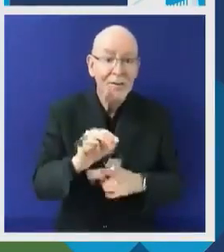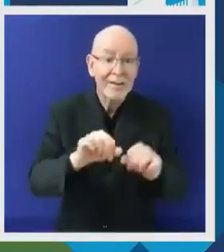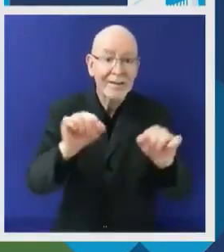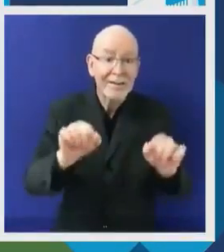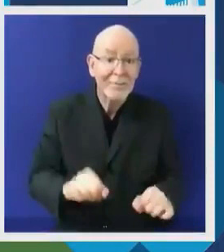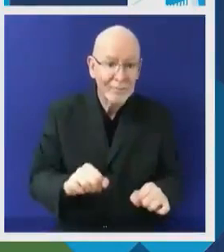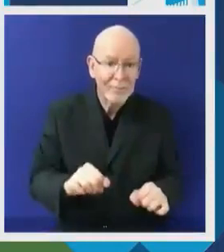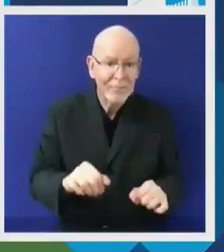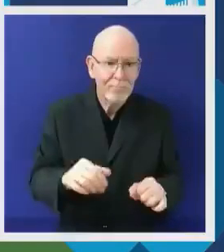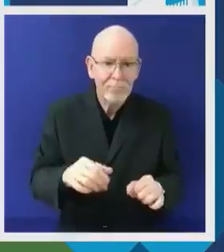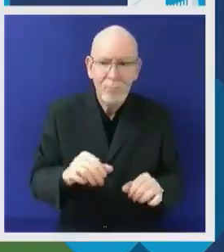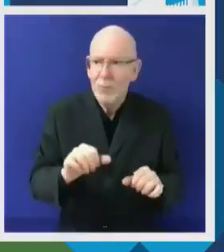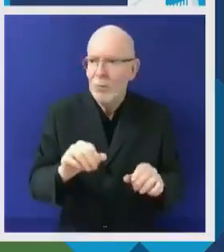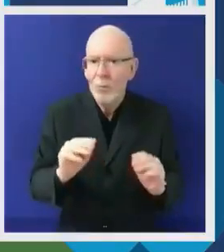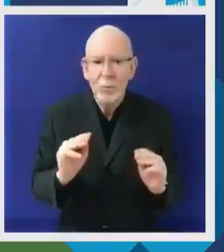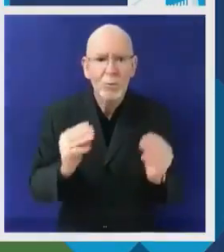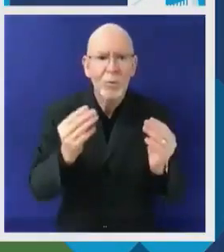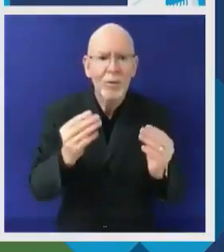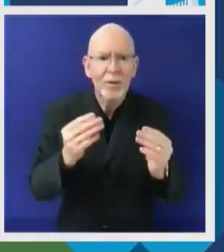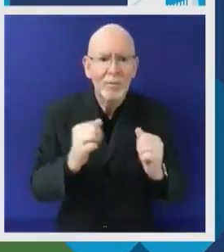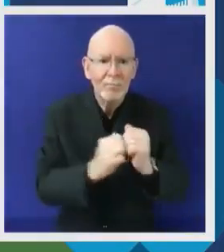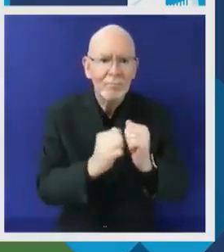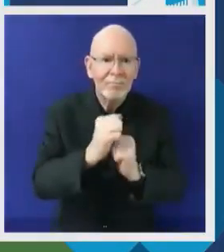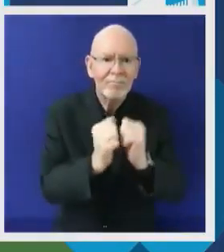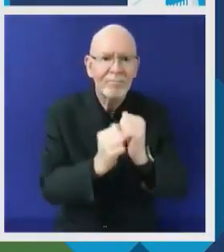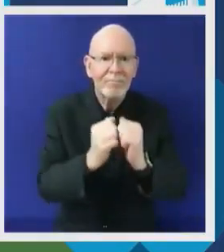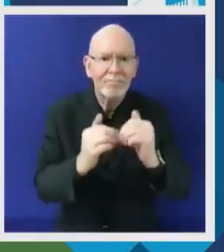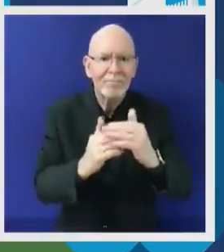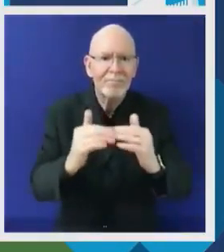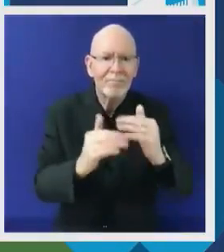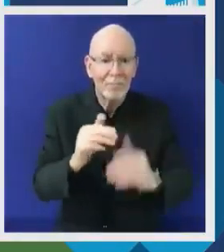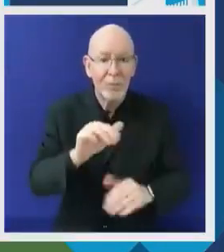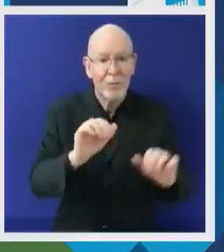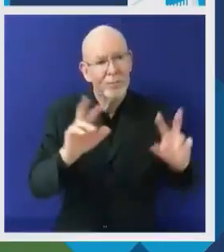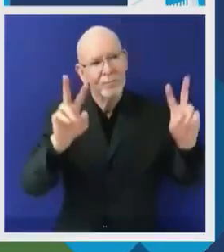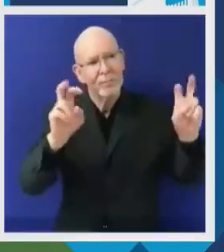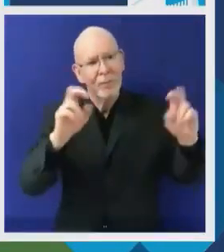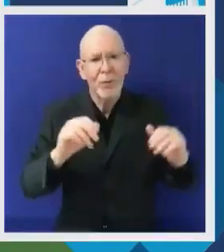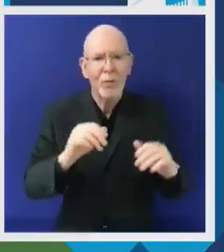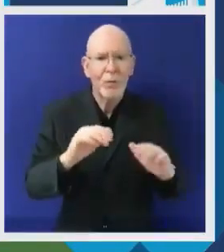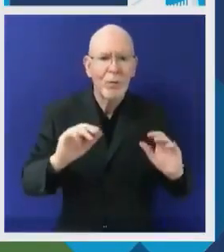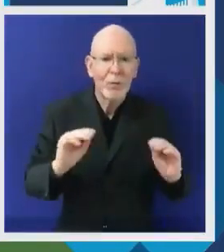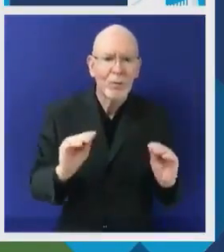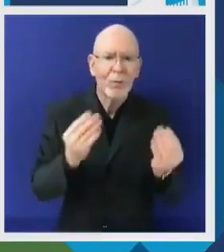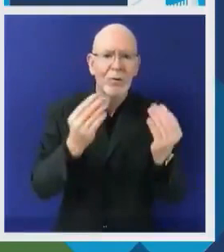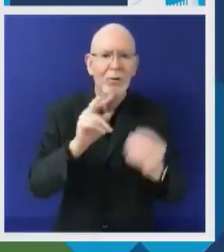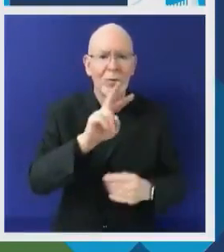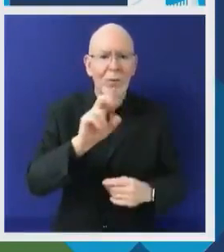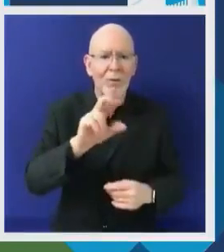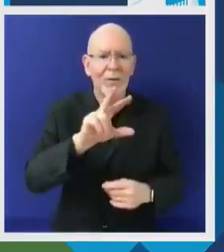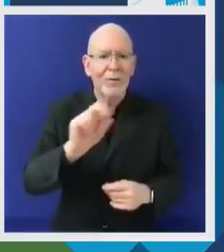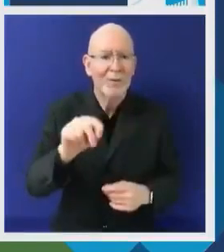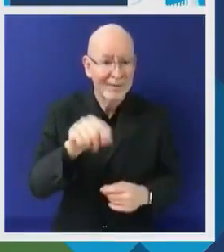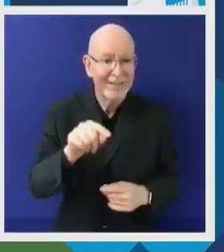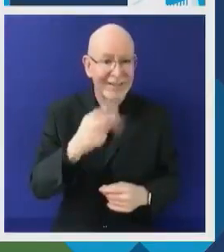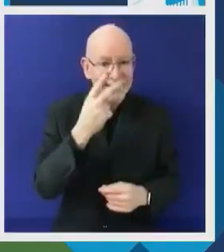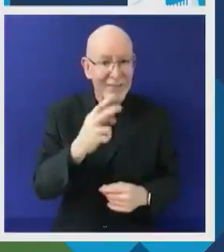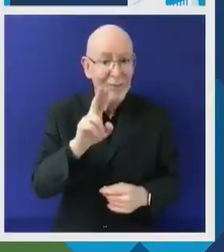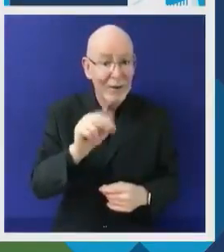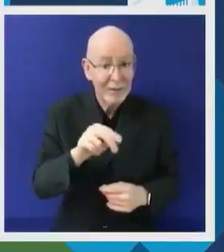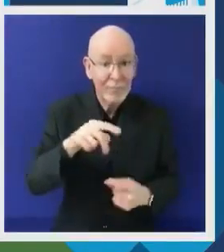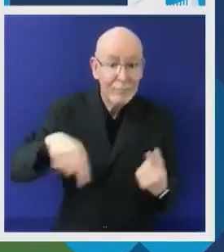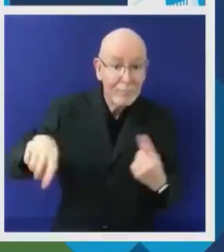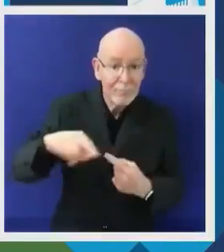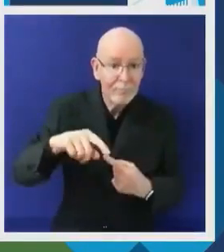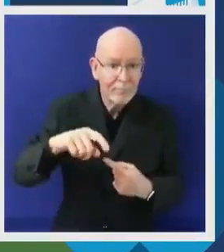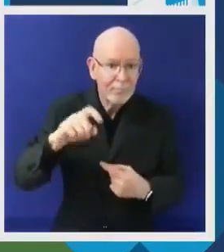the hardships of the past year, we have an unprecedented opportunity to recover better together, re-imagine the